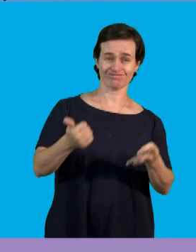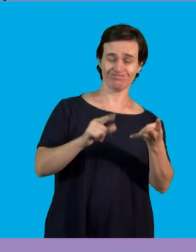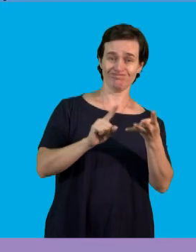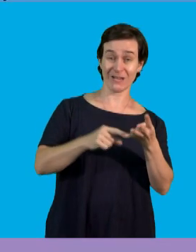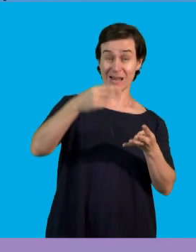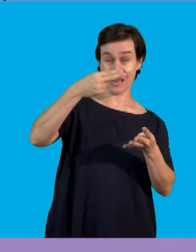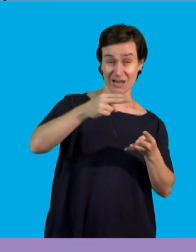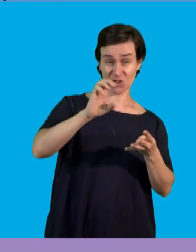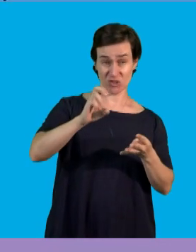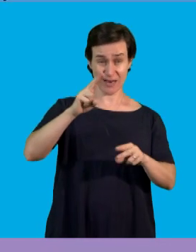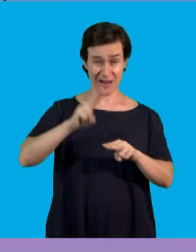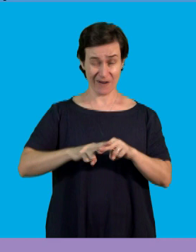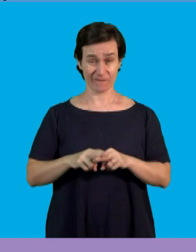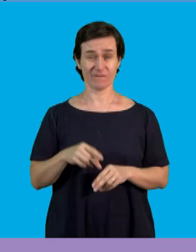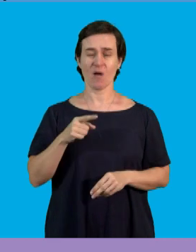Right?